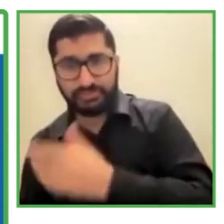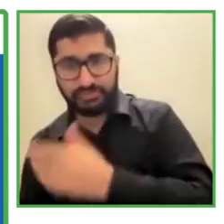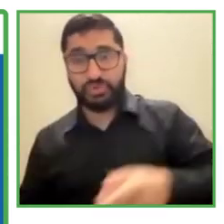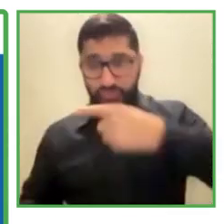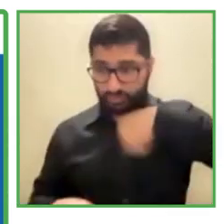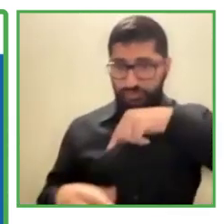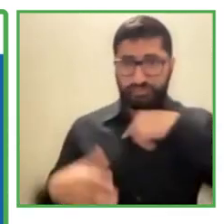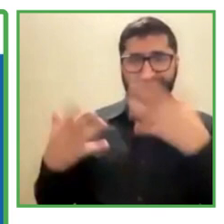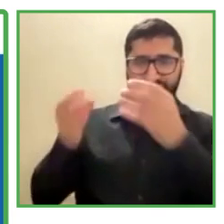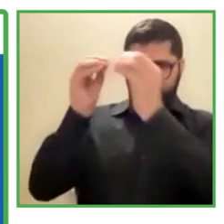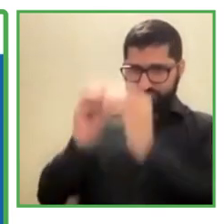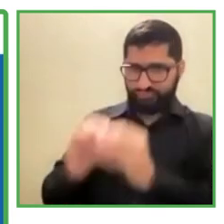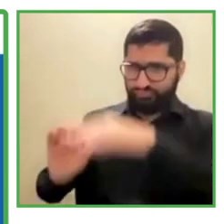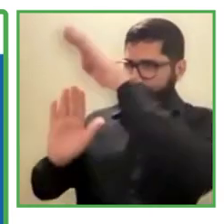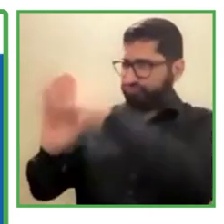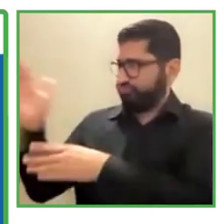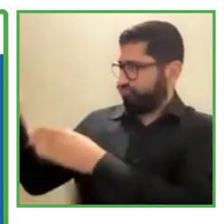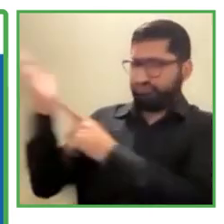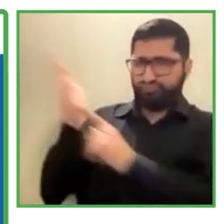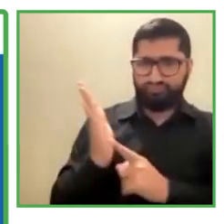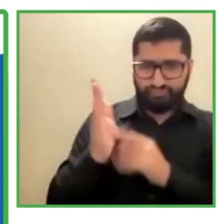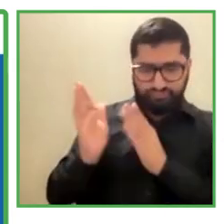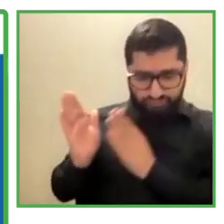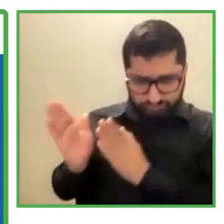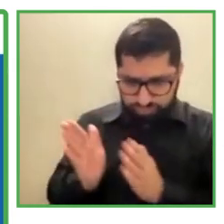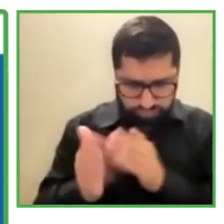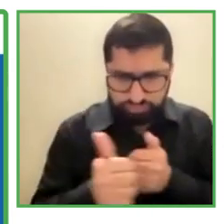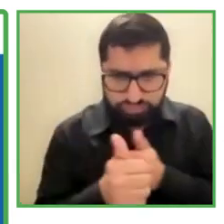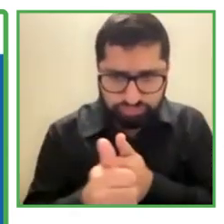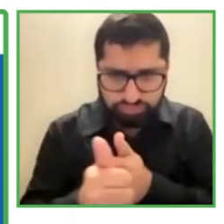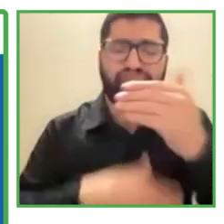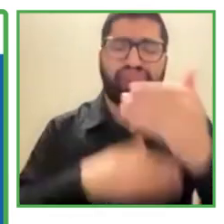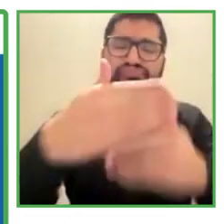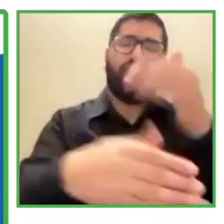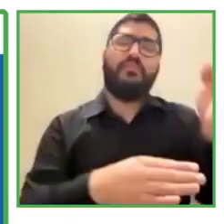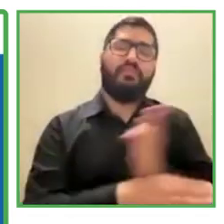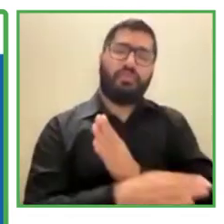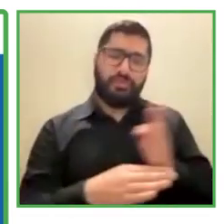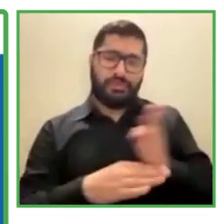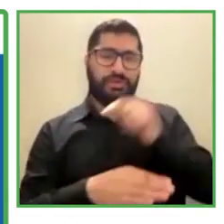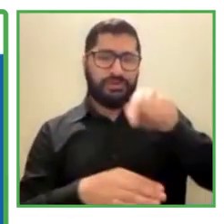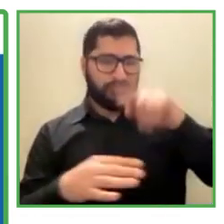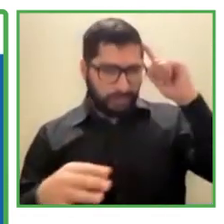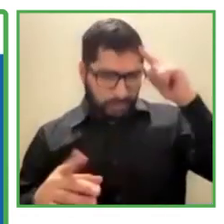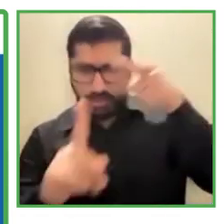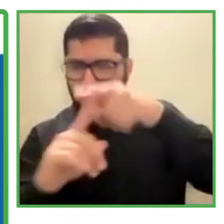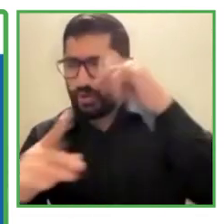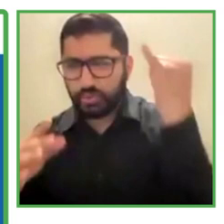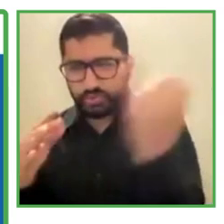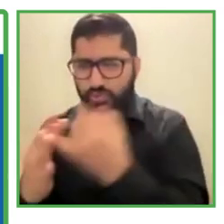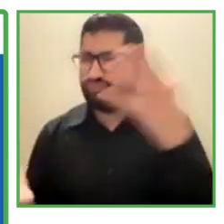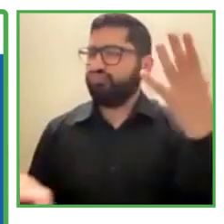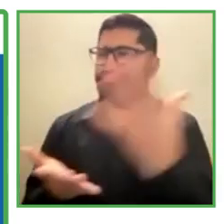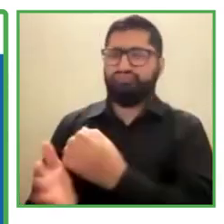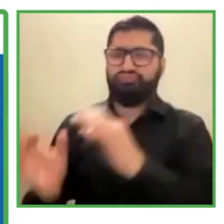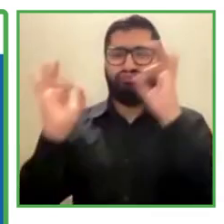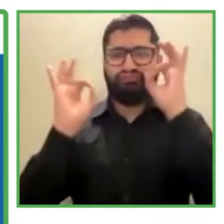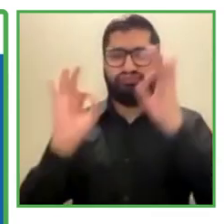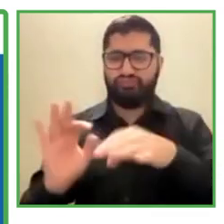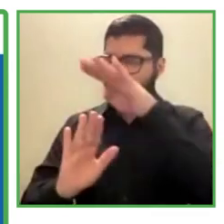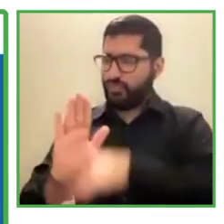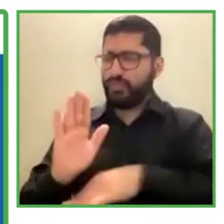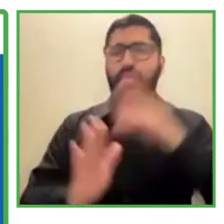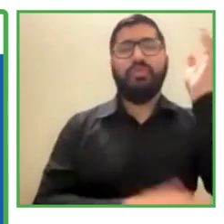training programs through the Training Helm Academy, and I'm going to tell you how COVID affected that heavily. And we also have our